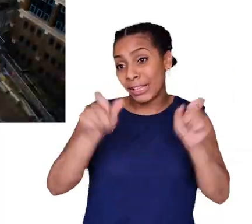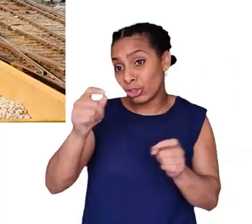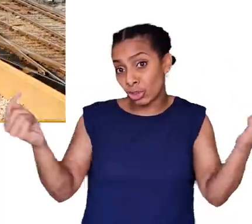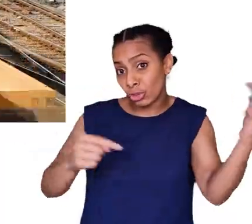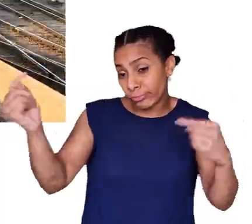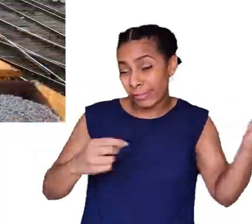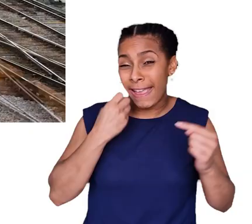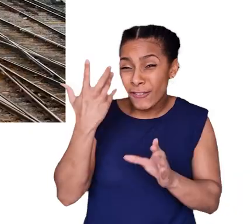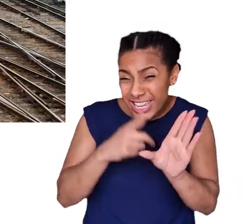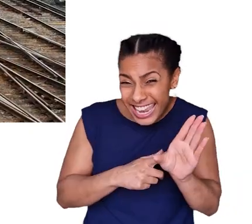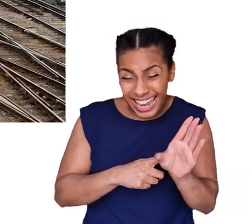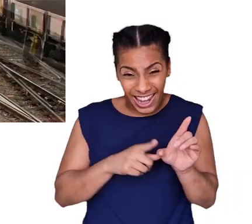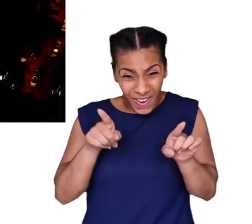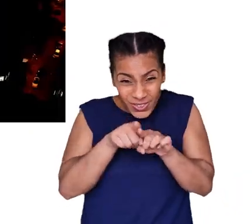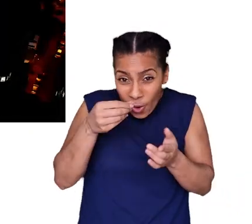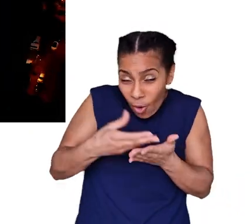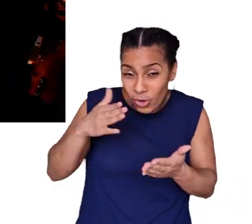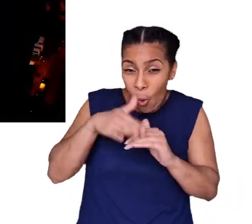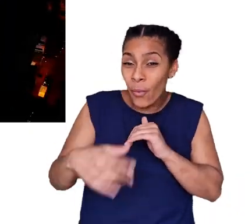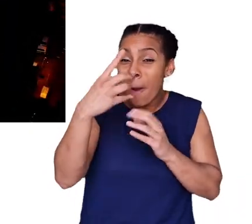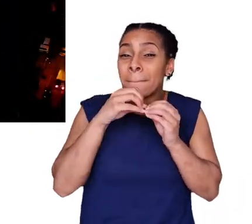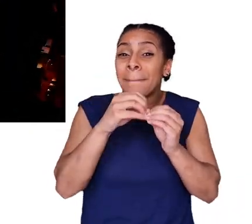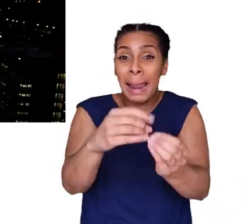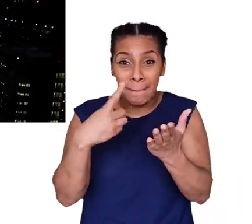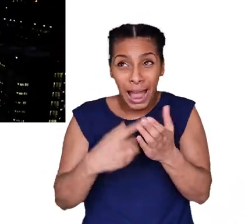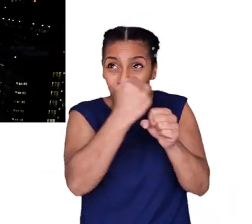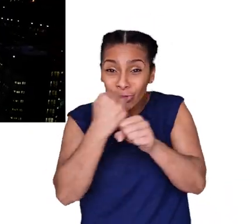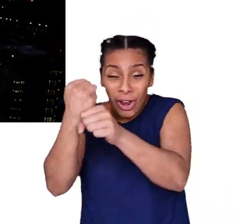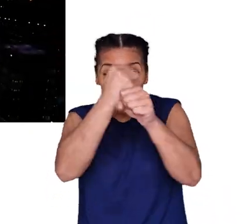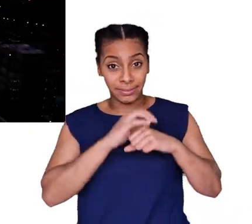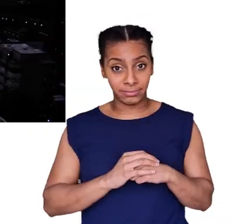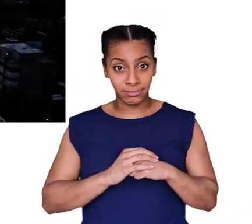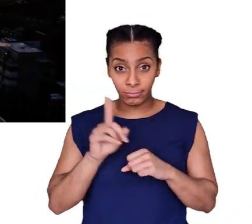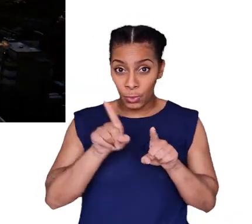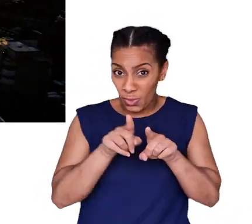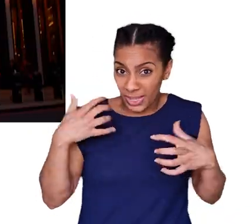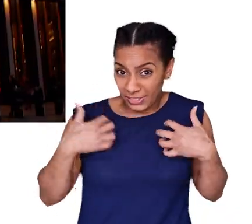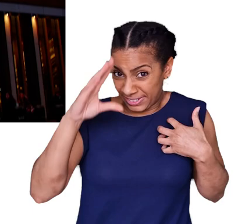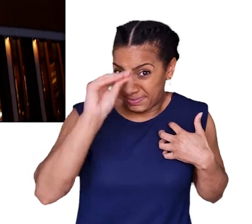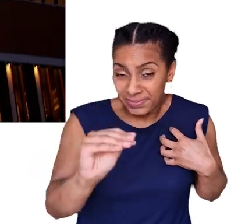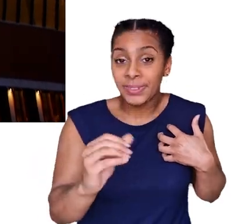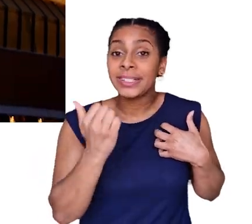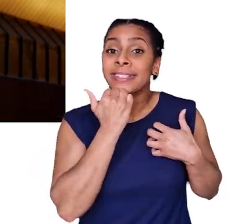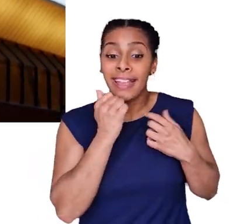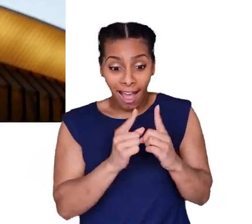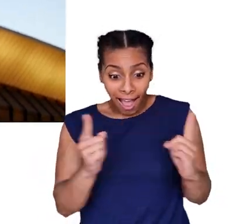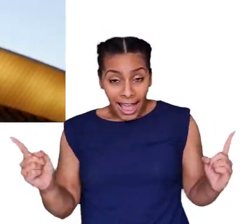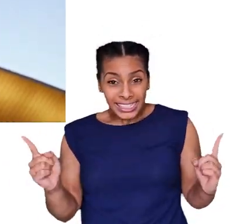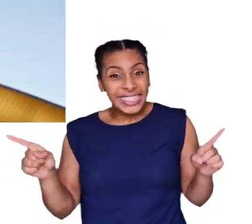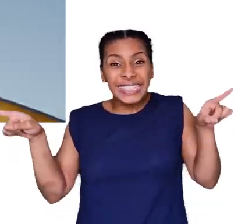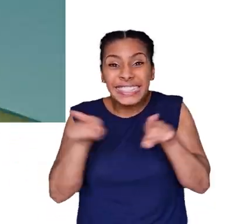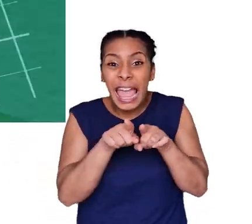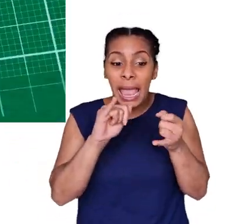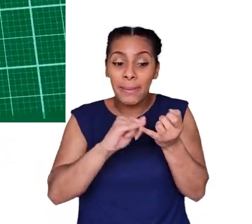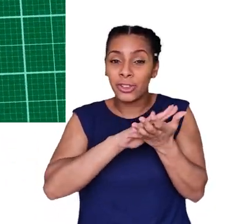over a billion pounds as well to construct. And one interesting fact is that the station is as long as the shard is tall.